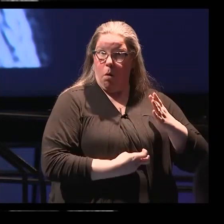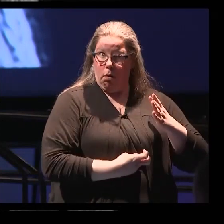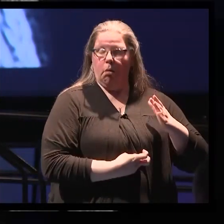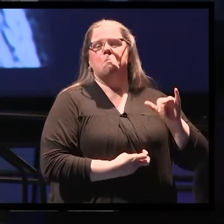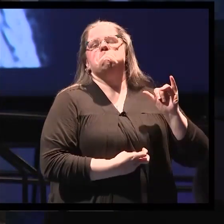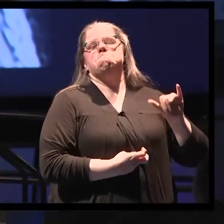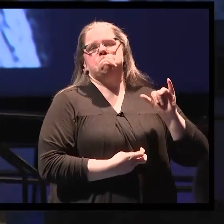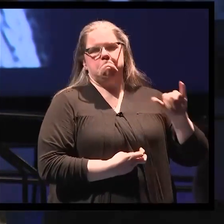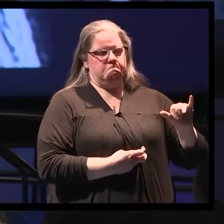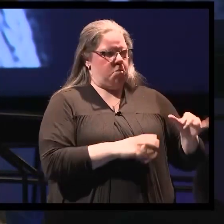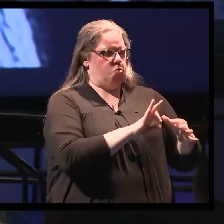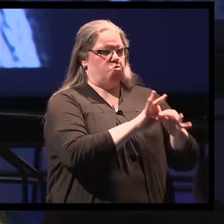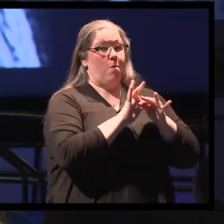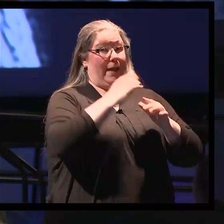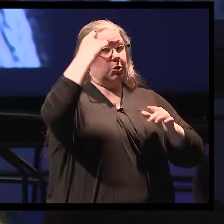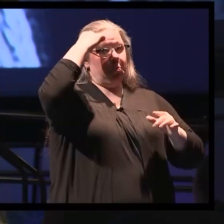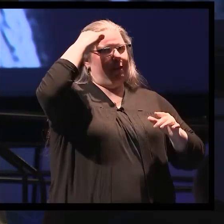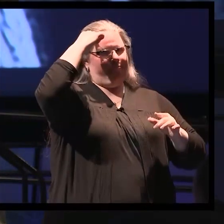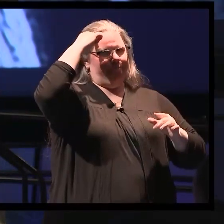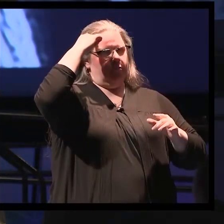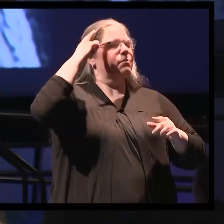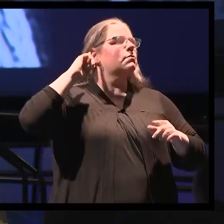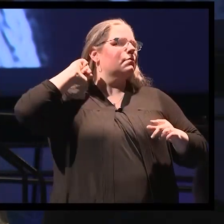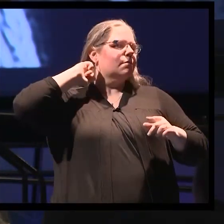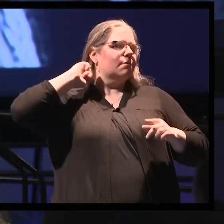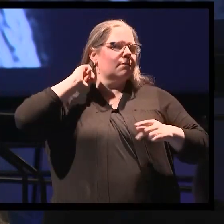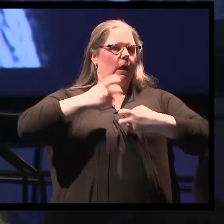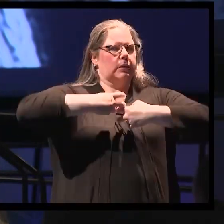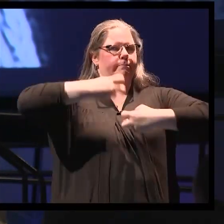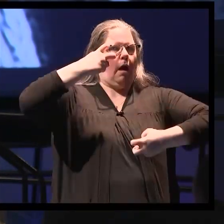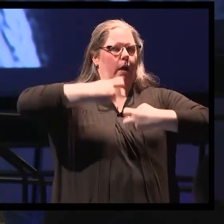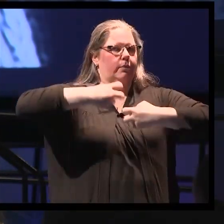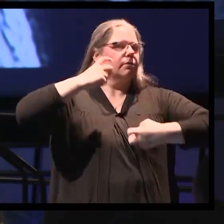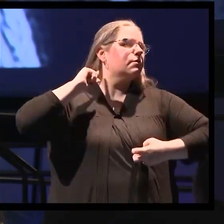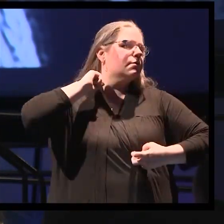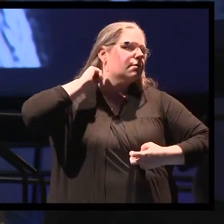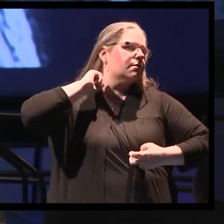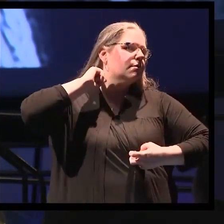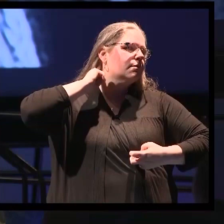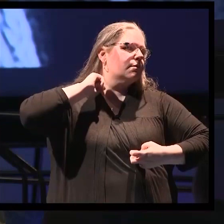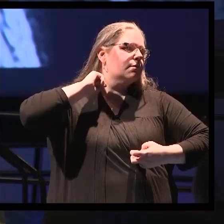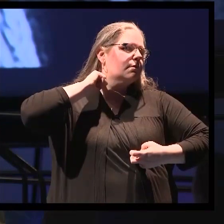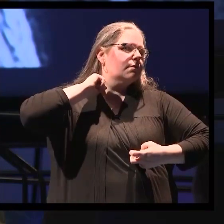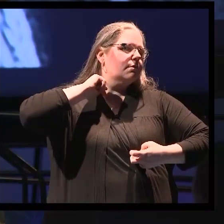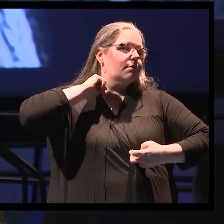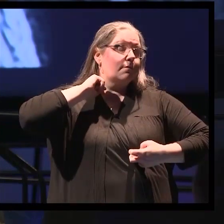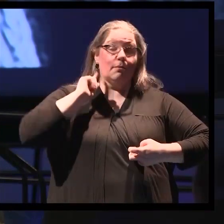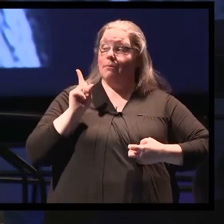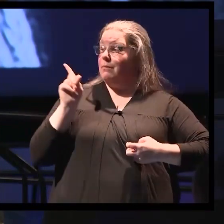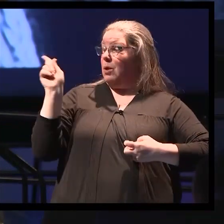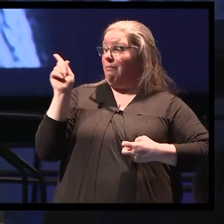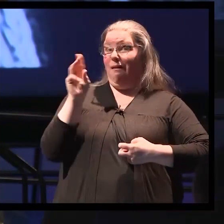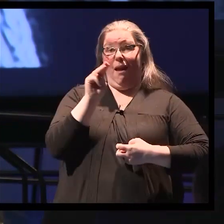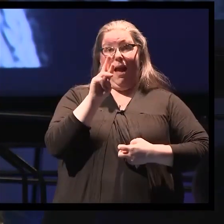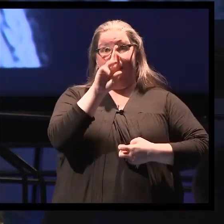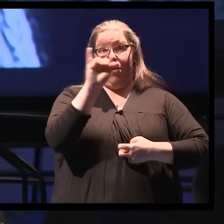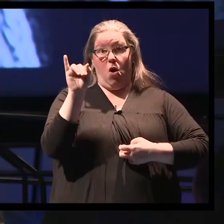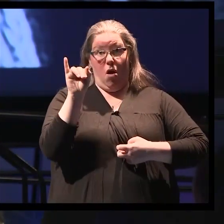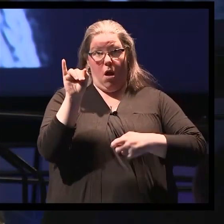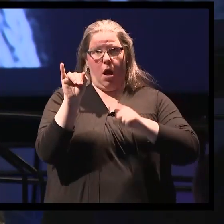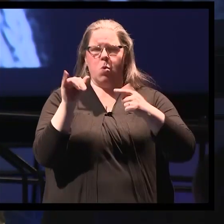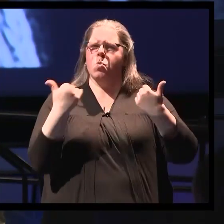concerns with the cervical spine. So the MRI here of the cervical spine shows extensive wear and tear